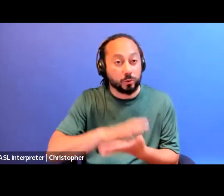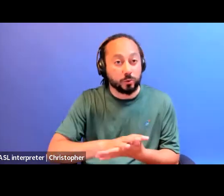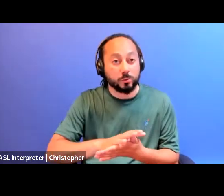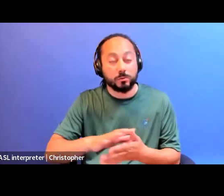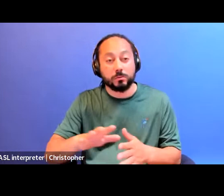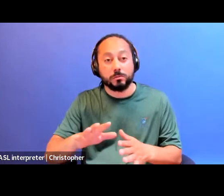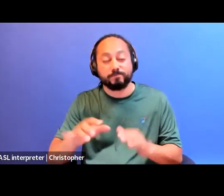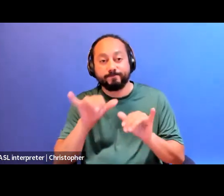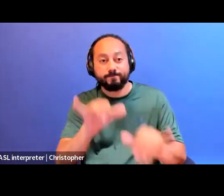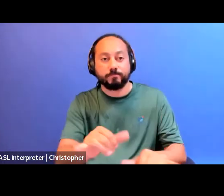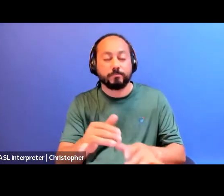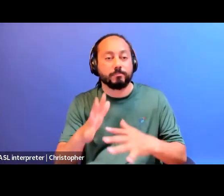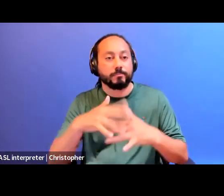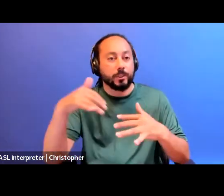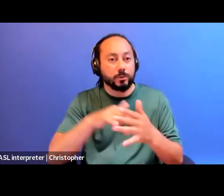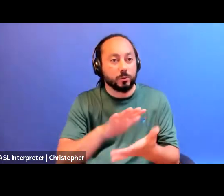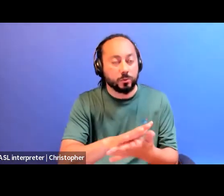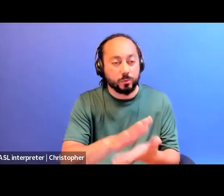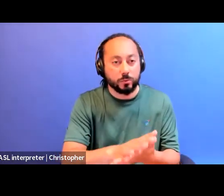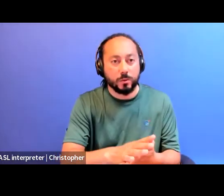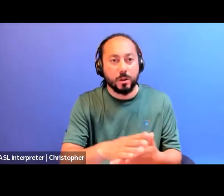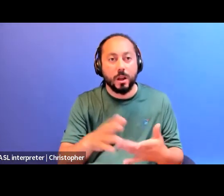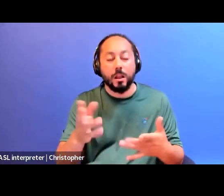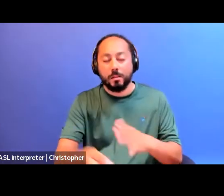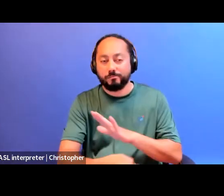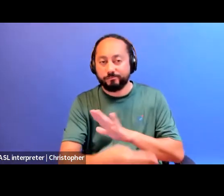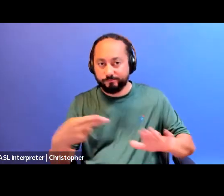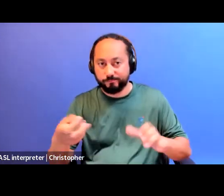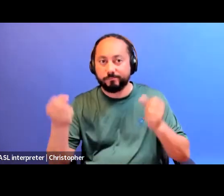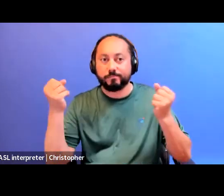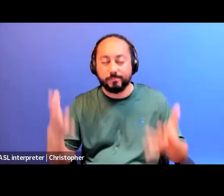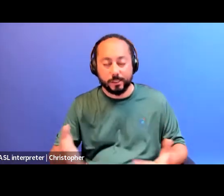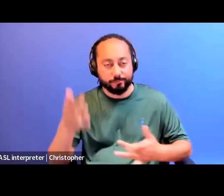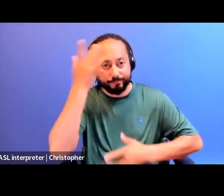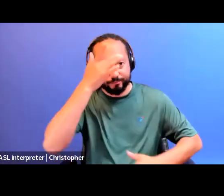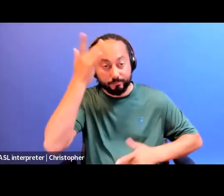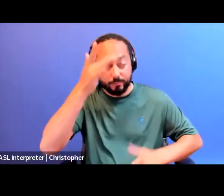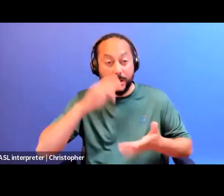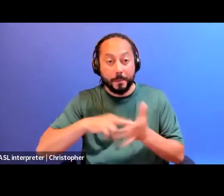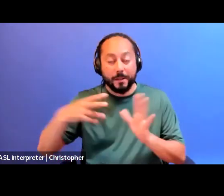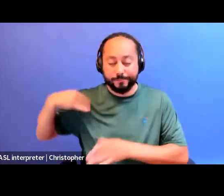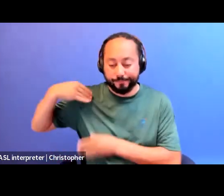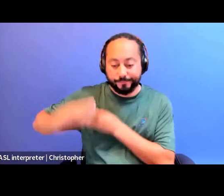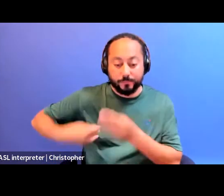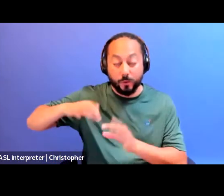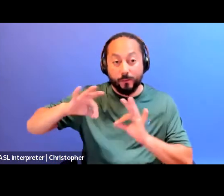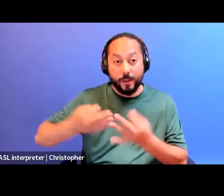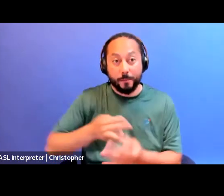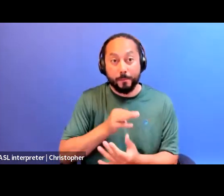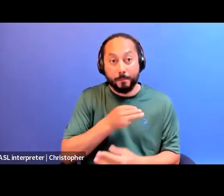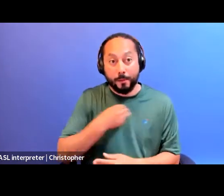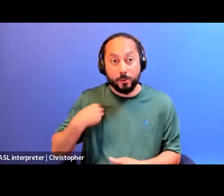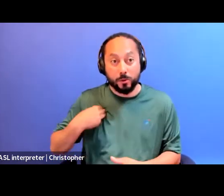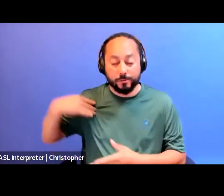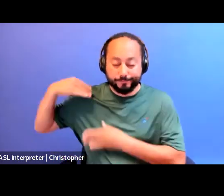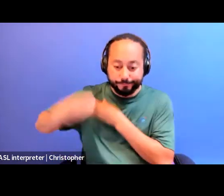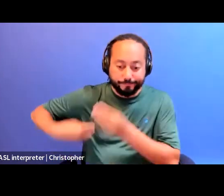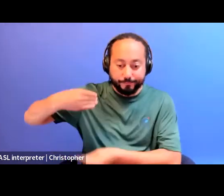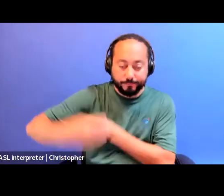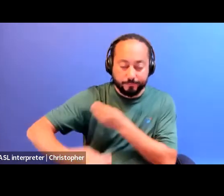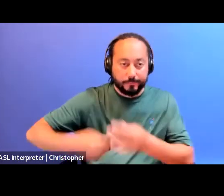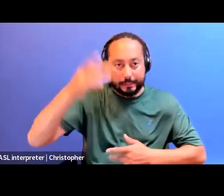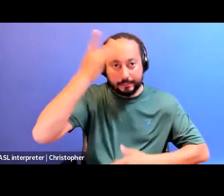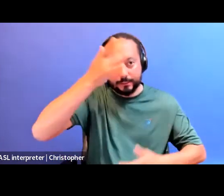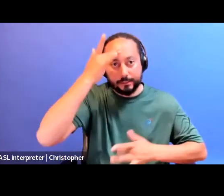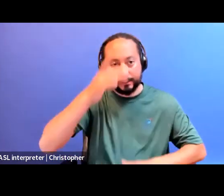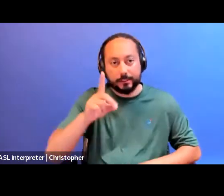with autoimmune disorders, and that includes many of our, the descendants of those family members. And, you know,